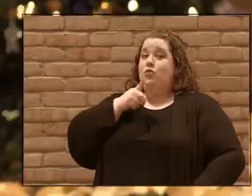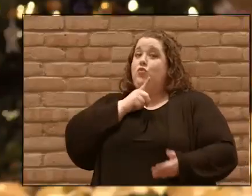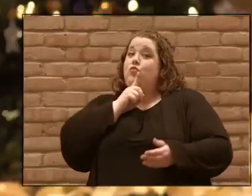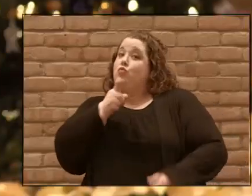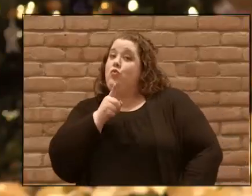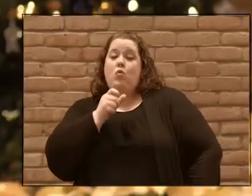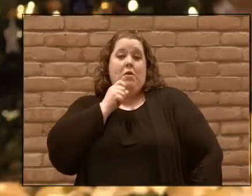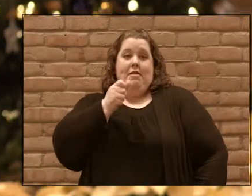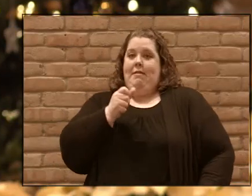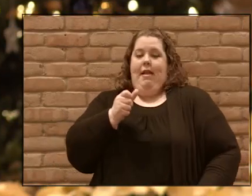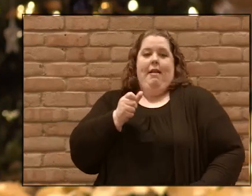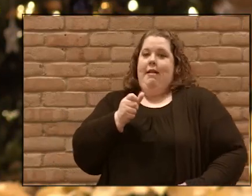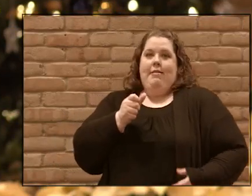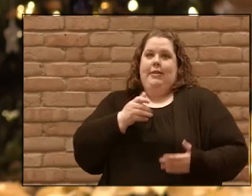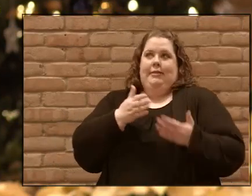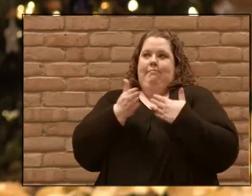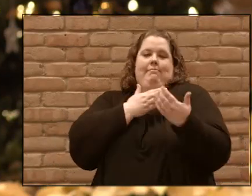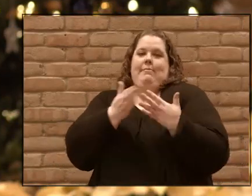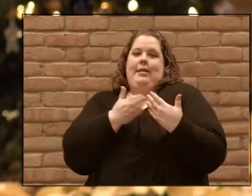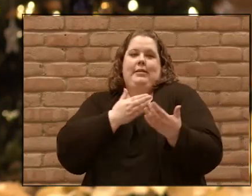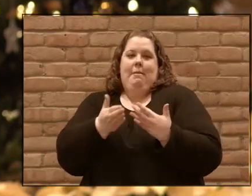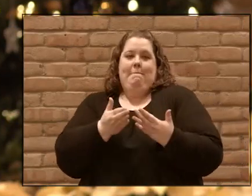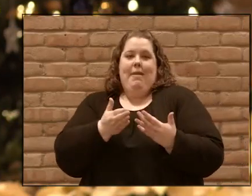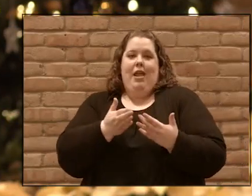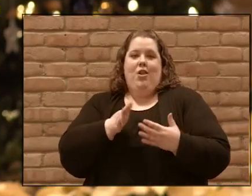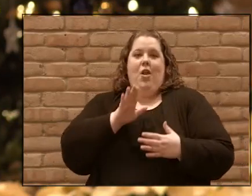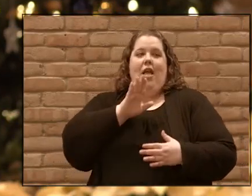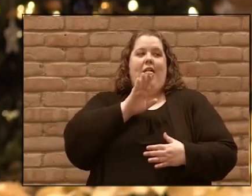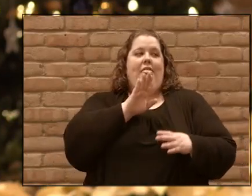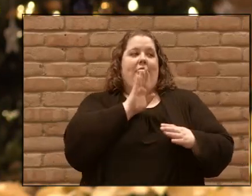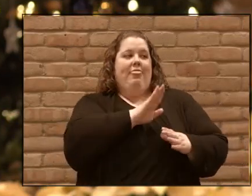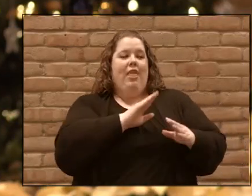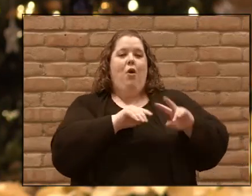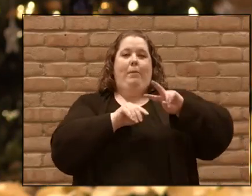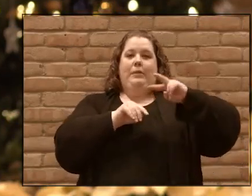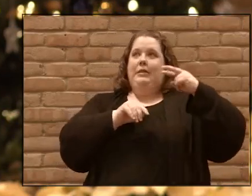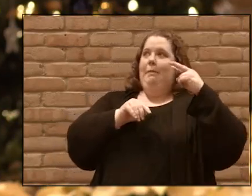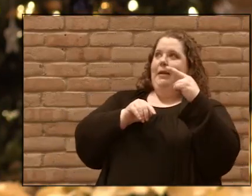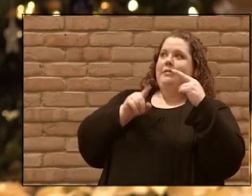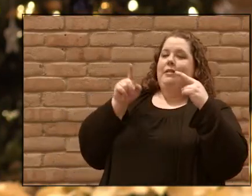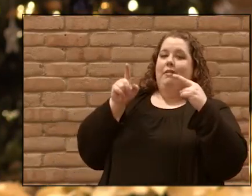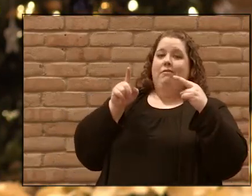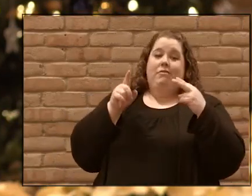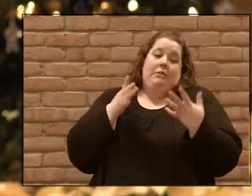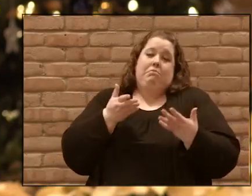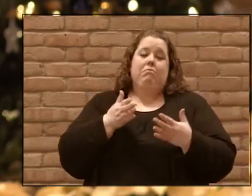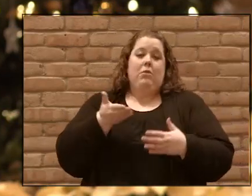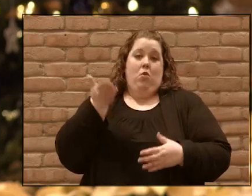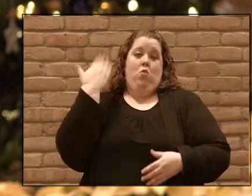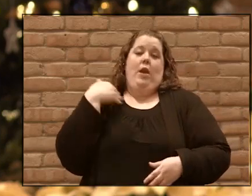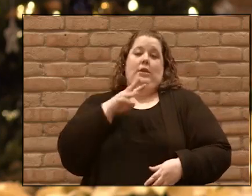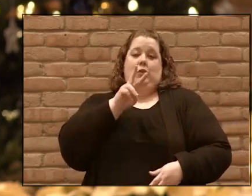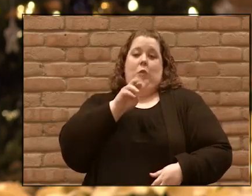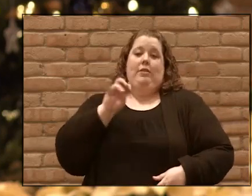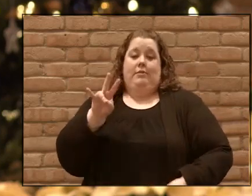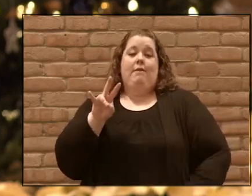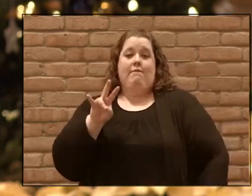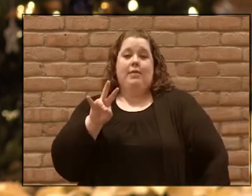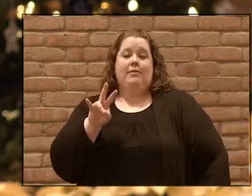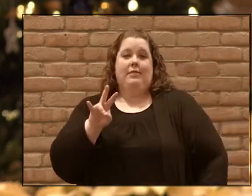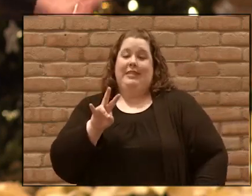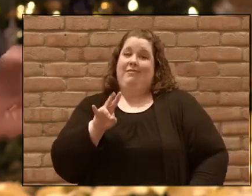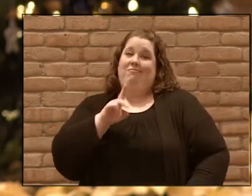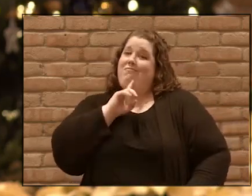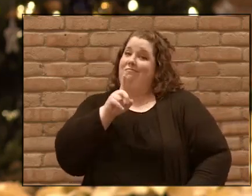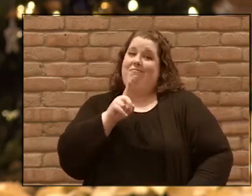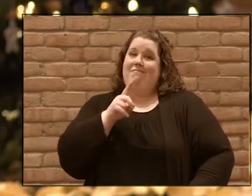or not, that is the perception. At least it was in 2007. And the reality is, I